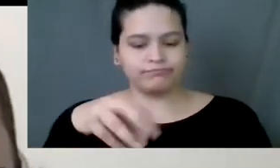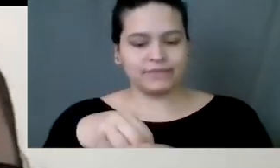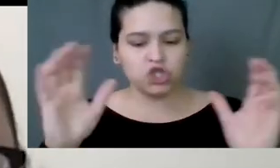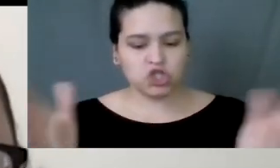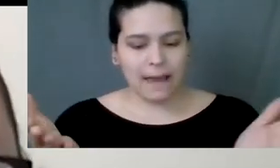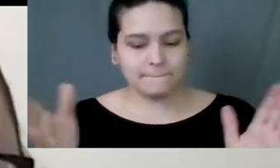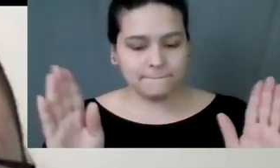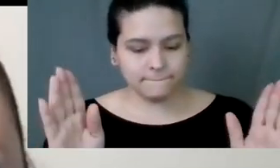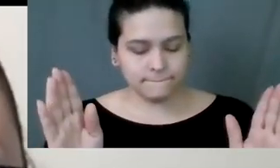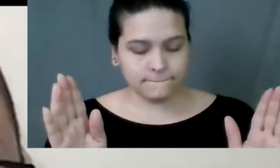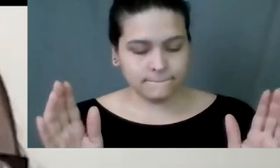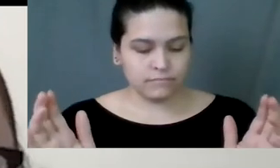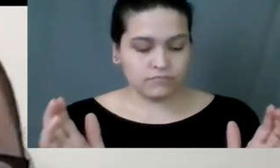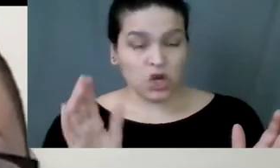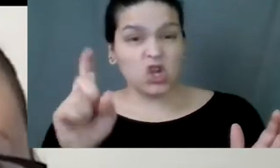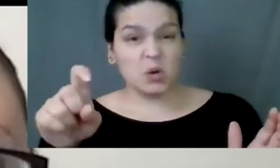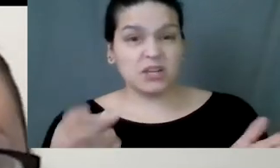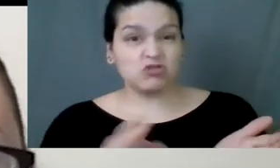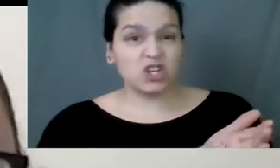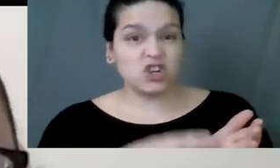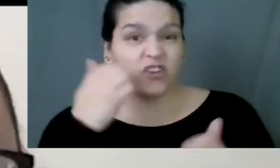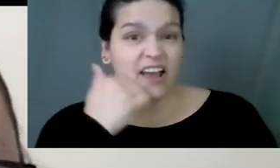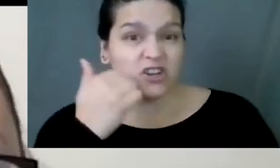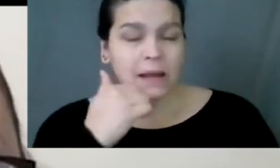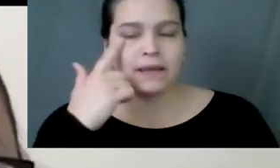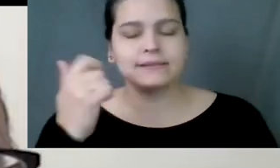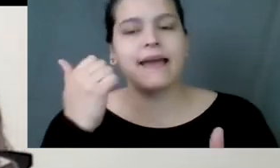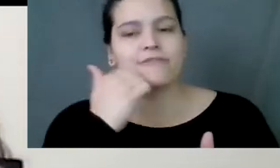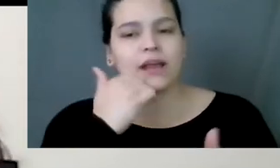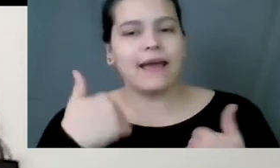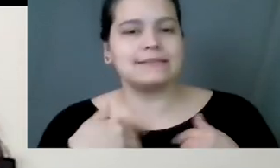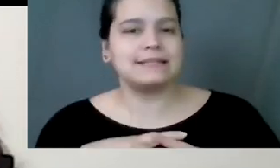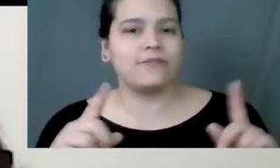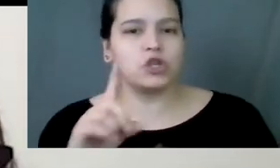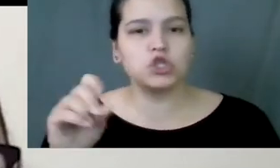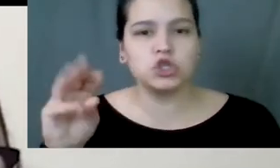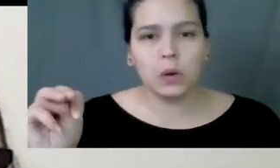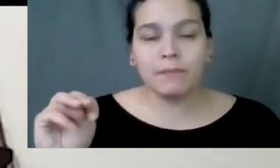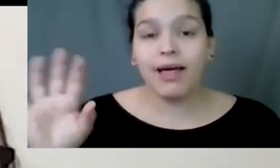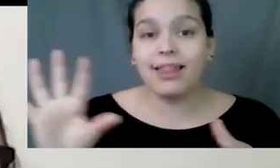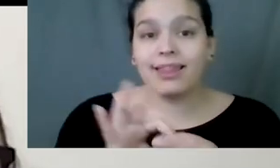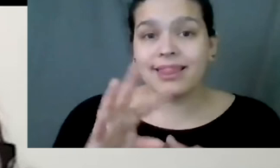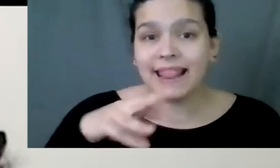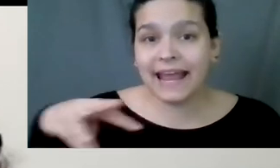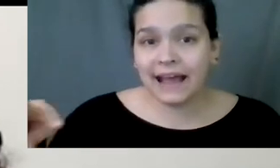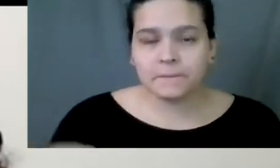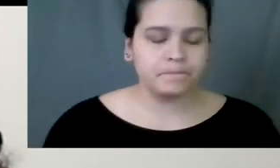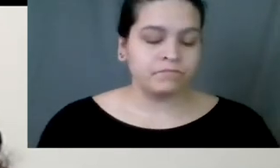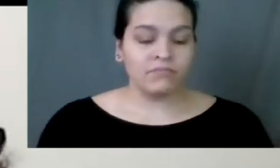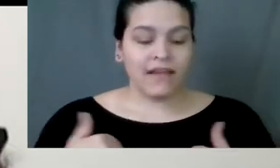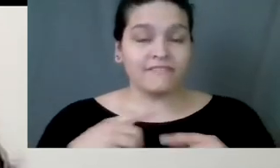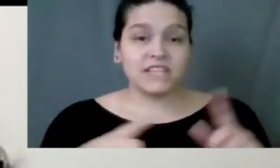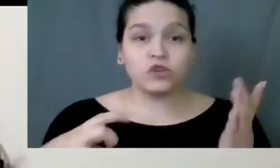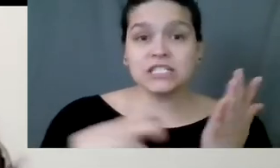register for every day as every day has a different Zoom webinar link. We have different